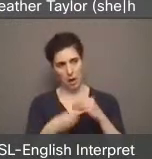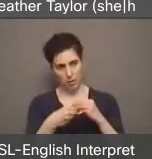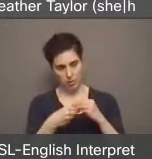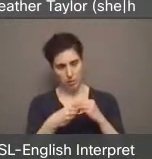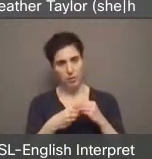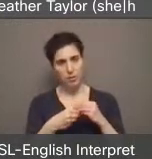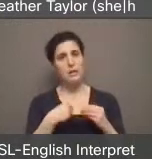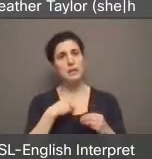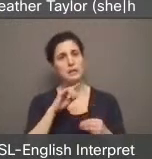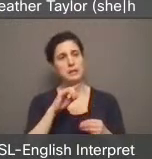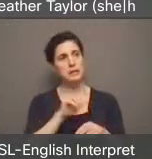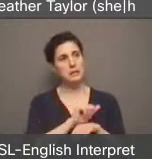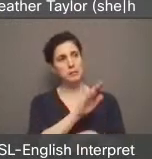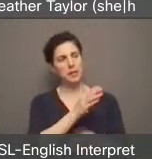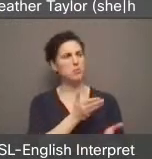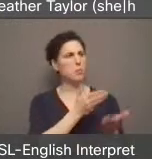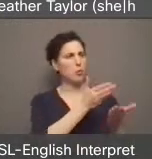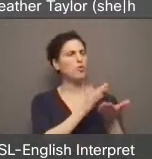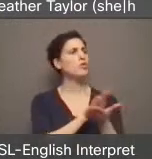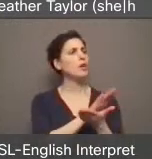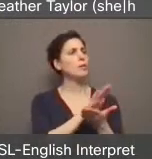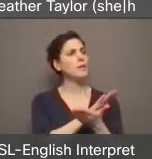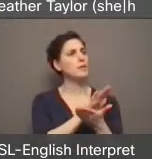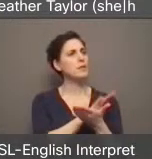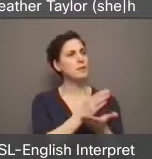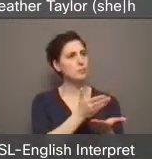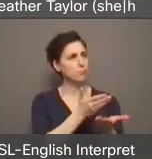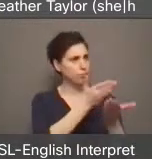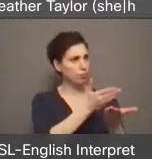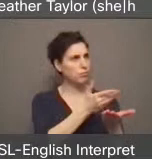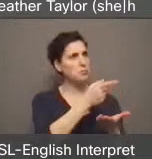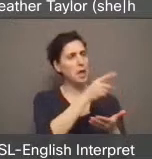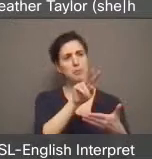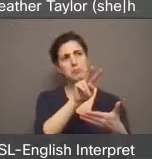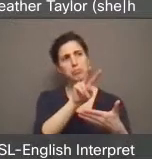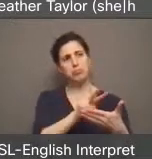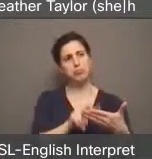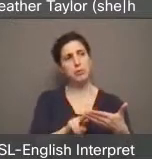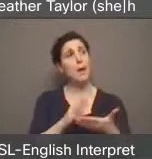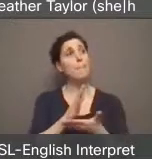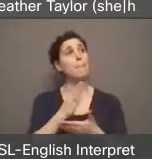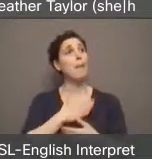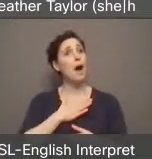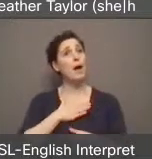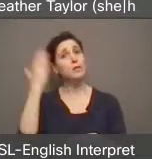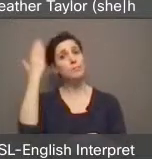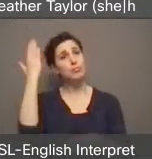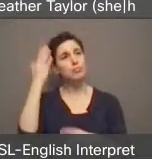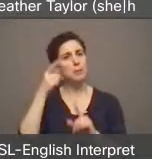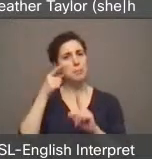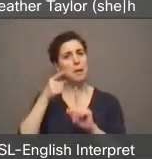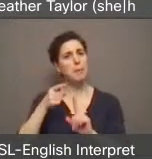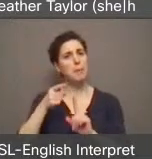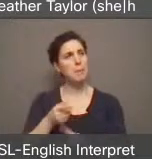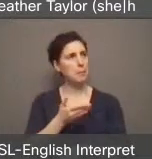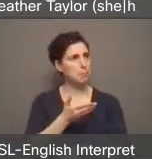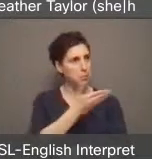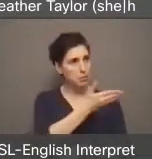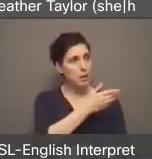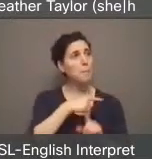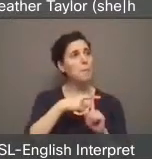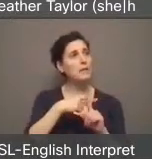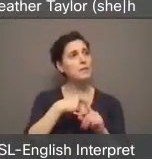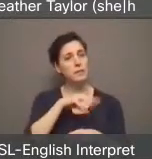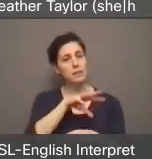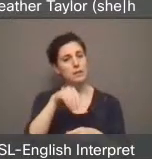proposal or a document for you to review, which outlines the points that I've raised, gives you some links to some videos as well and